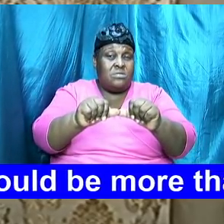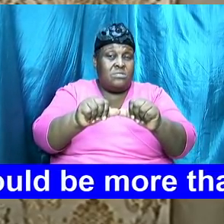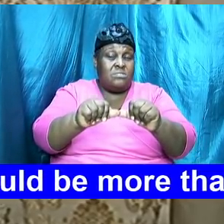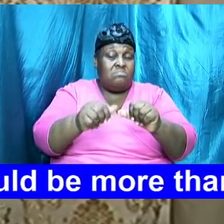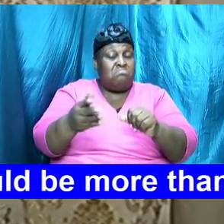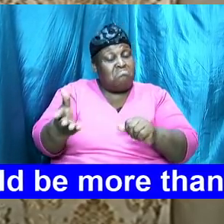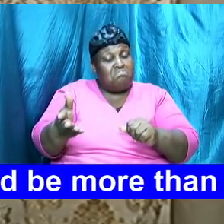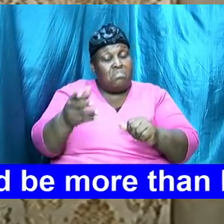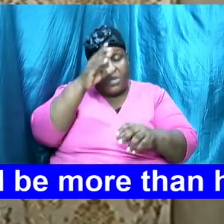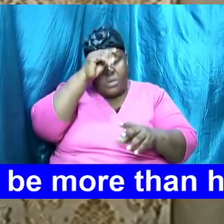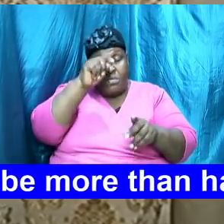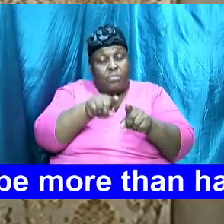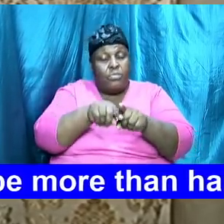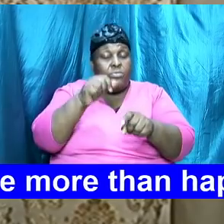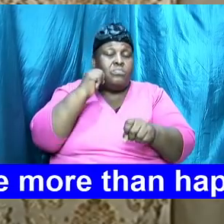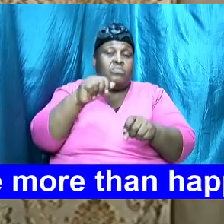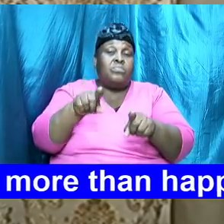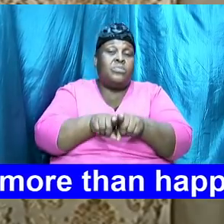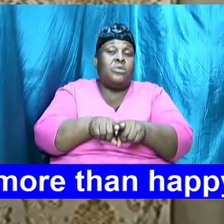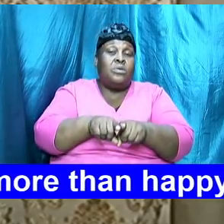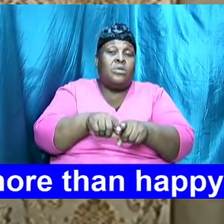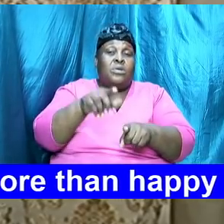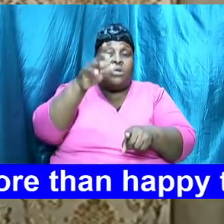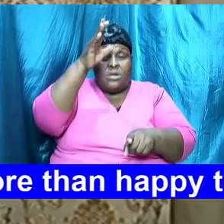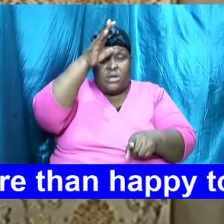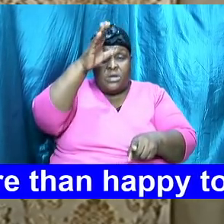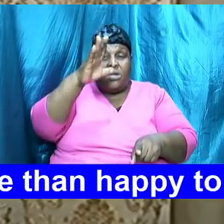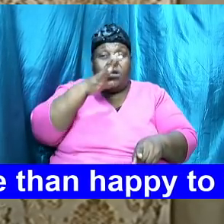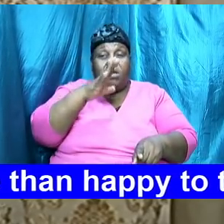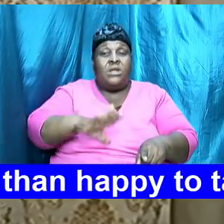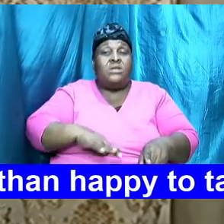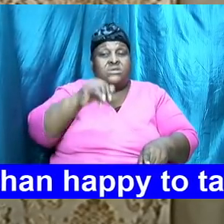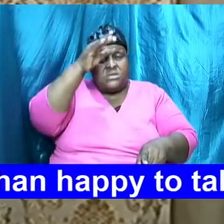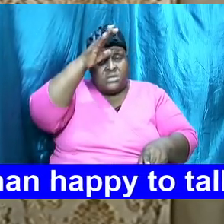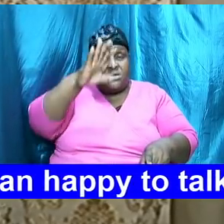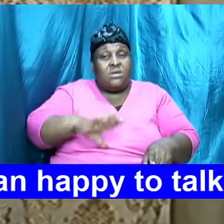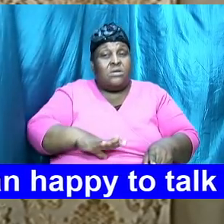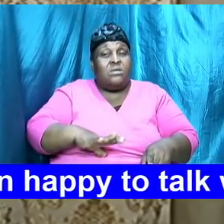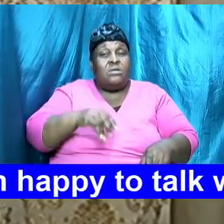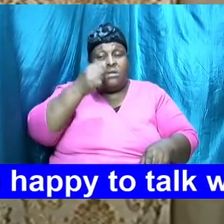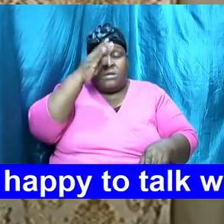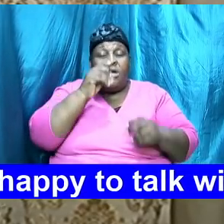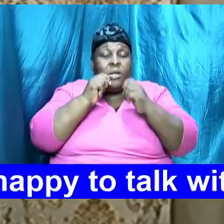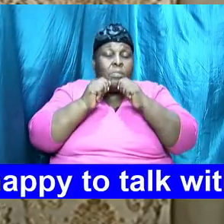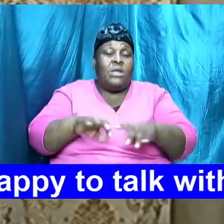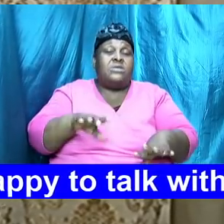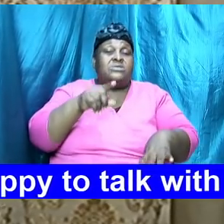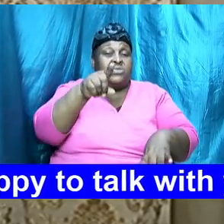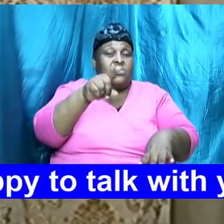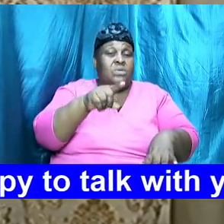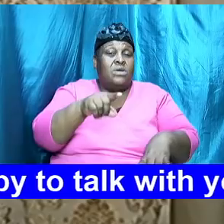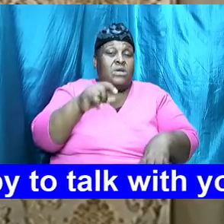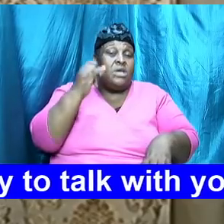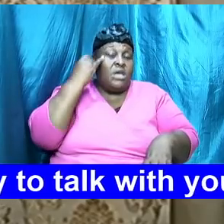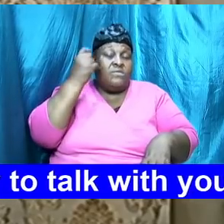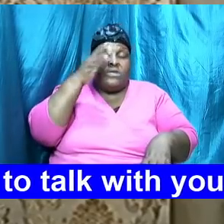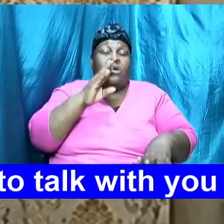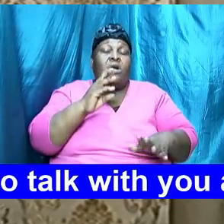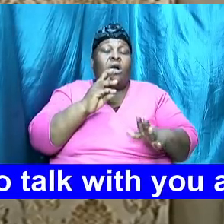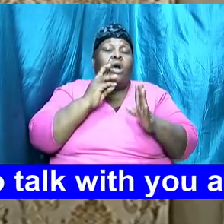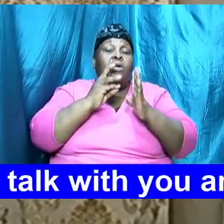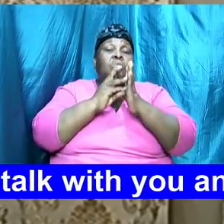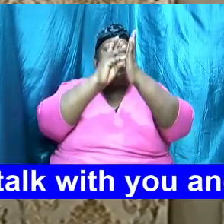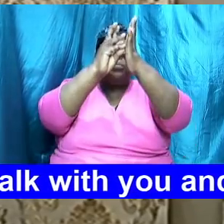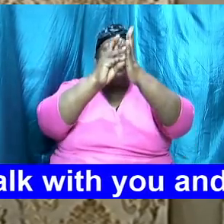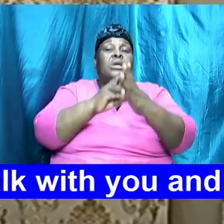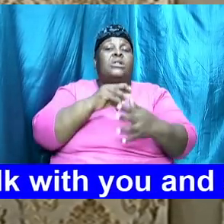brothers and sisters ladies and gentlemen God bless you and if it is will next week